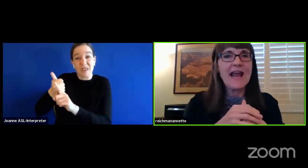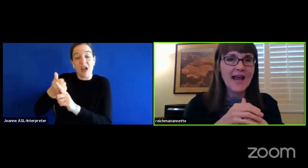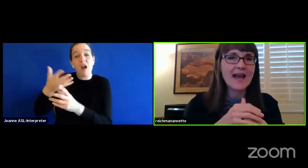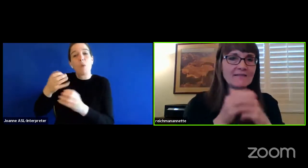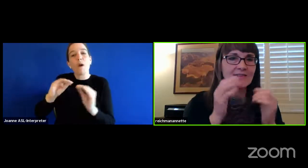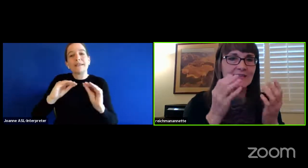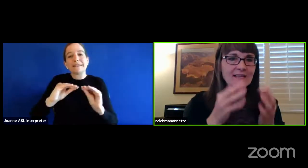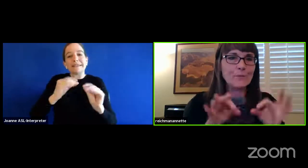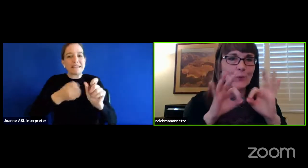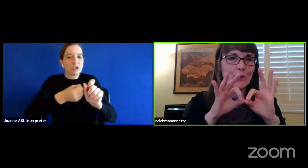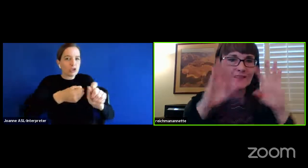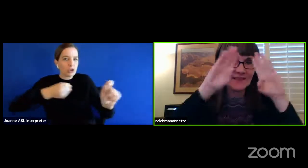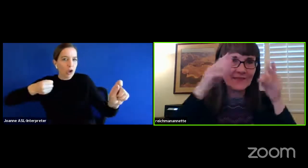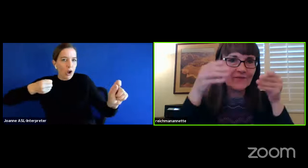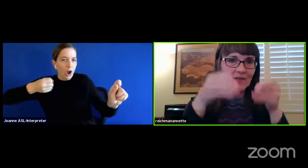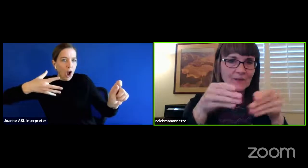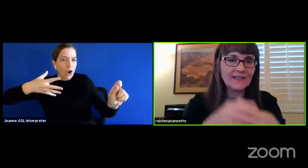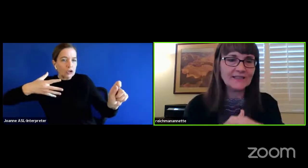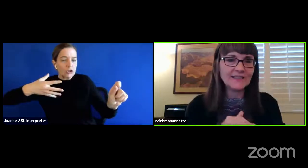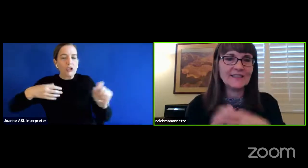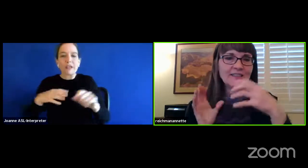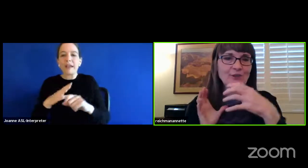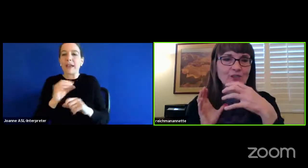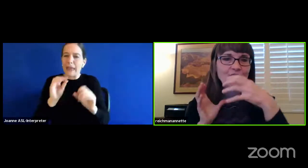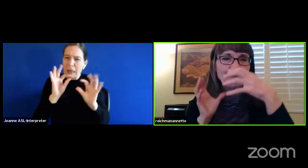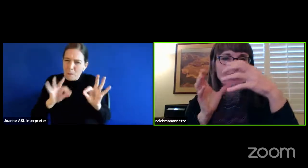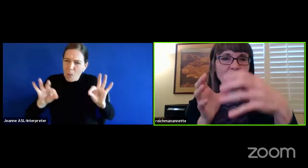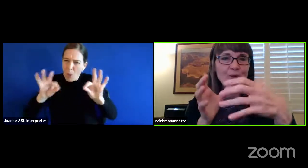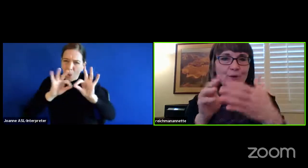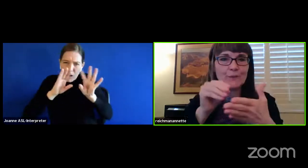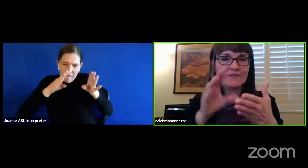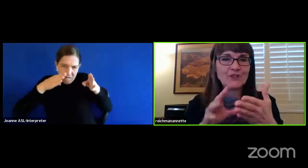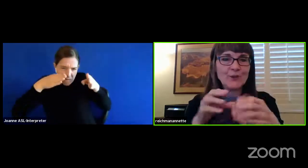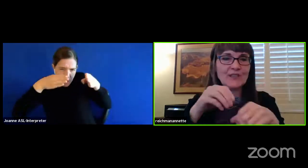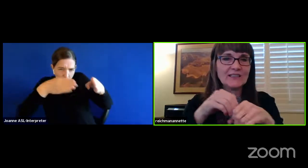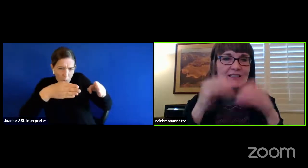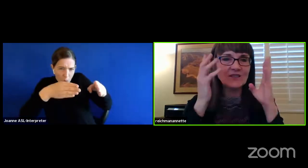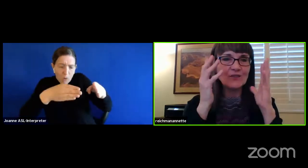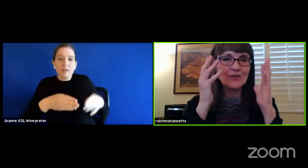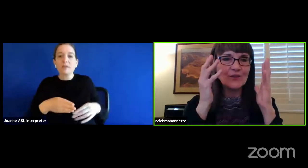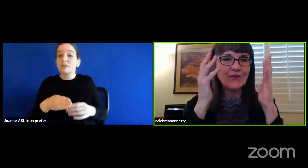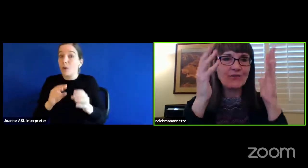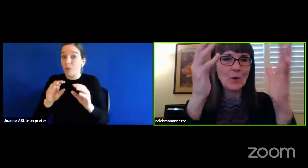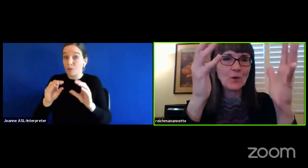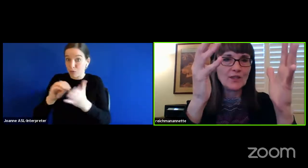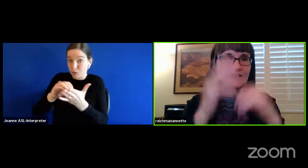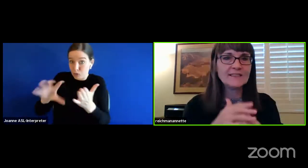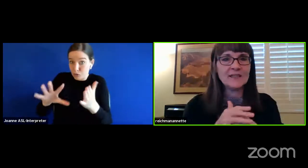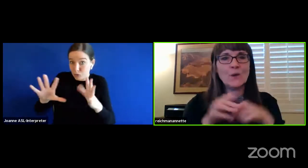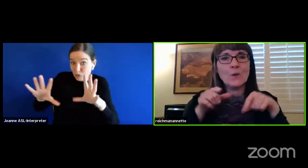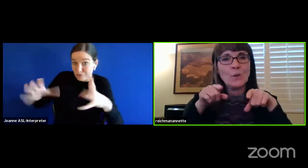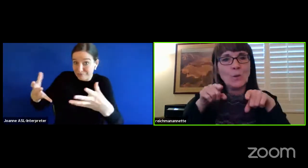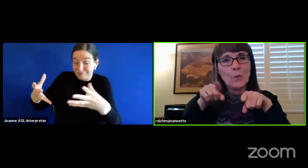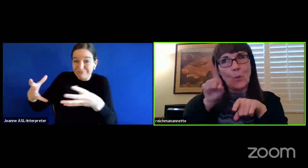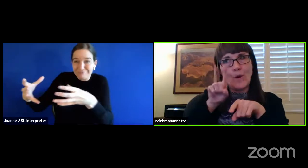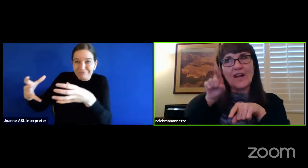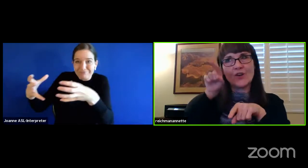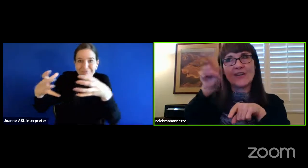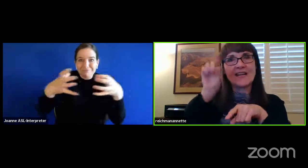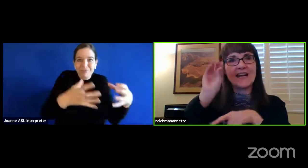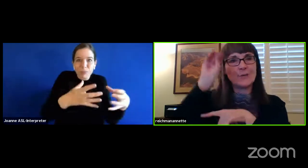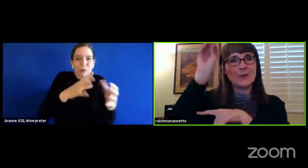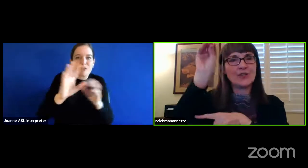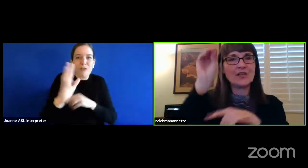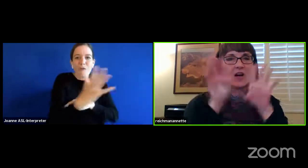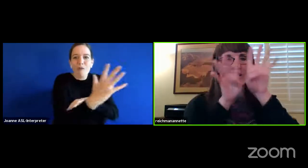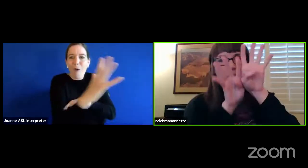and the importance of focus. So he took a group of students into the forest where